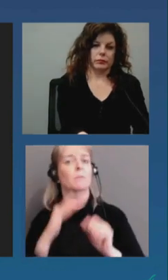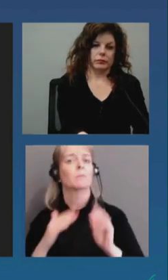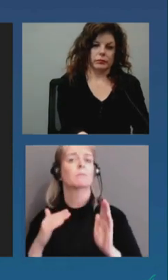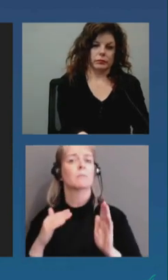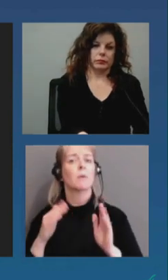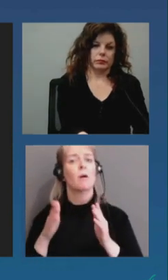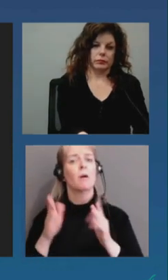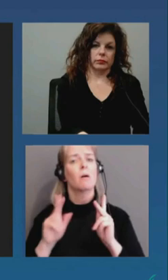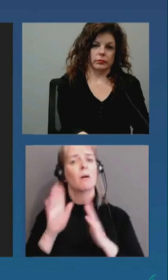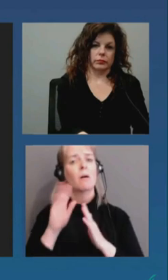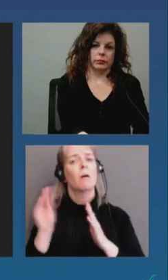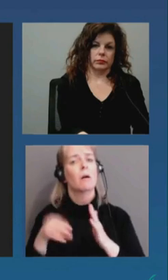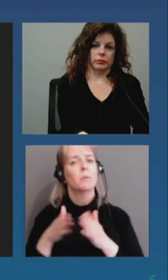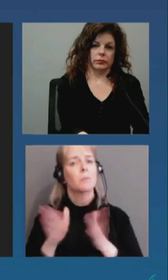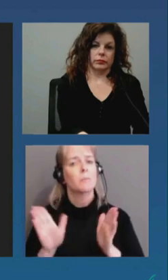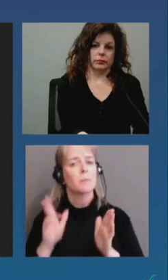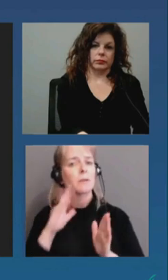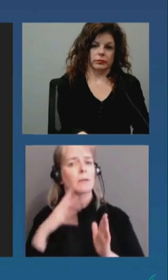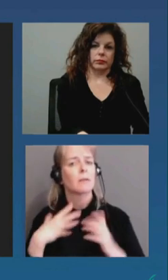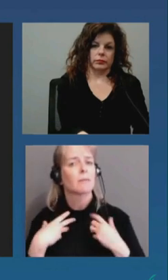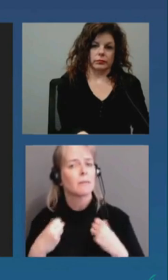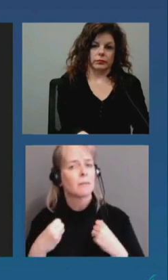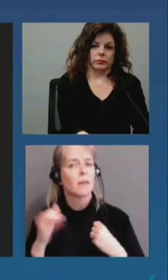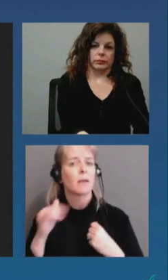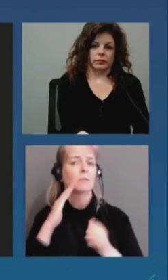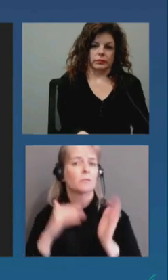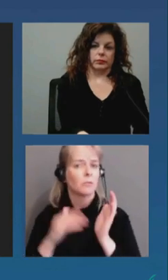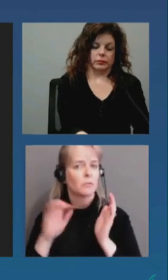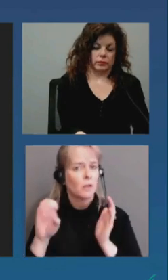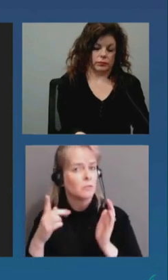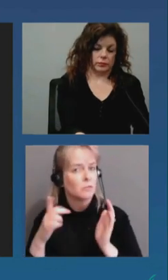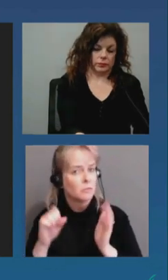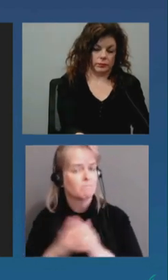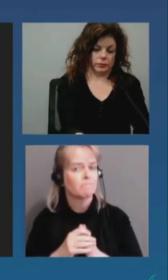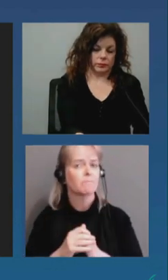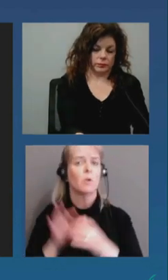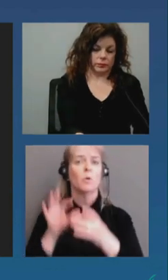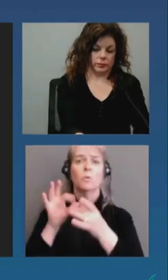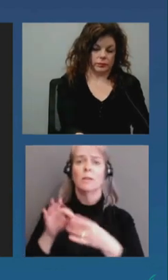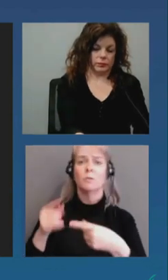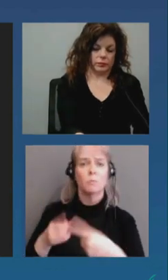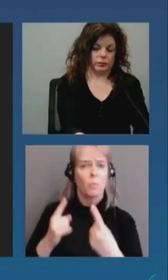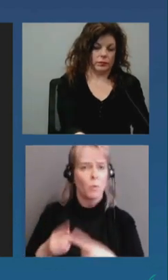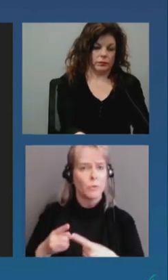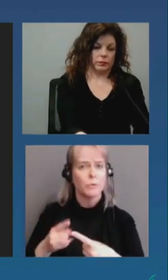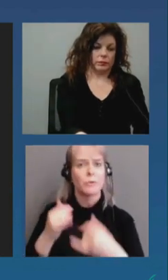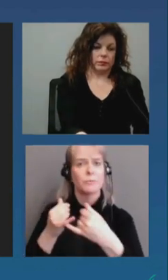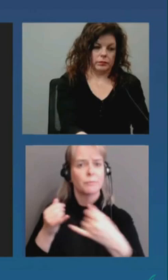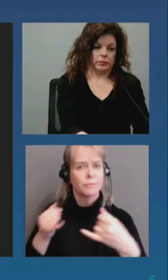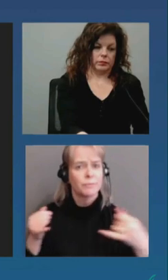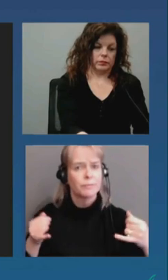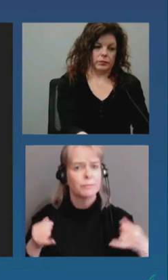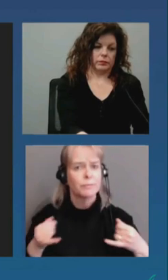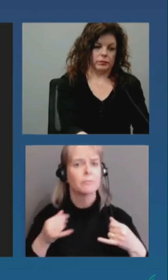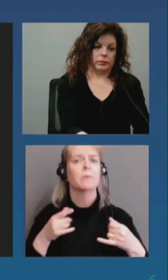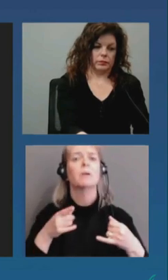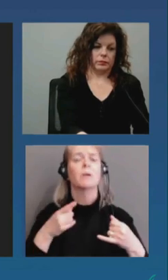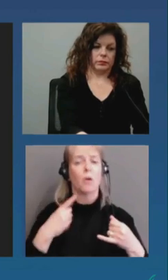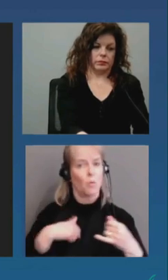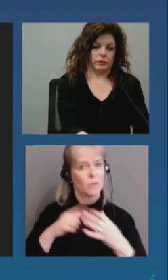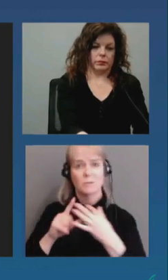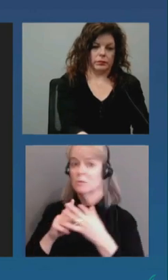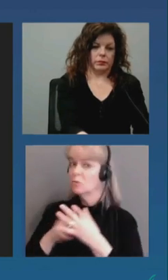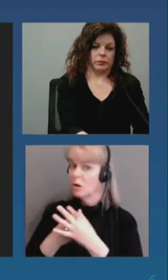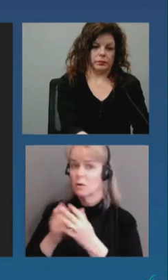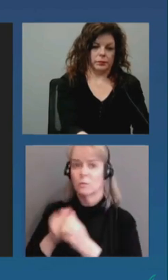in terms of the border operations we started out with a commitment to assess on a daily basis we've done that